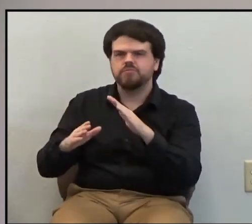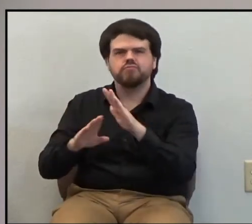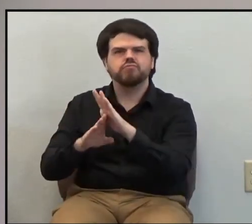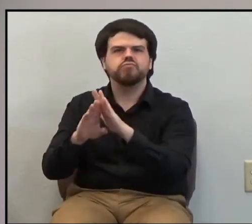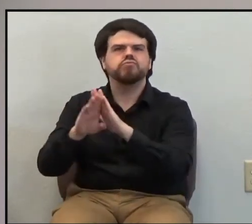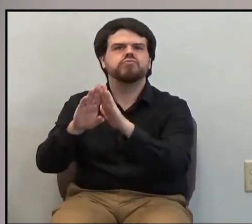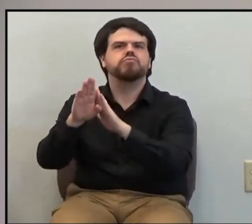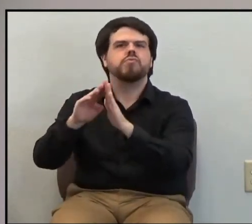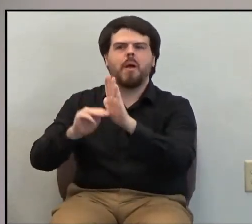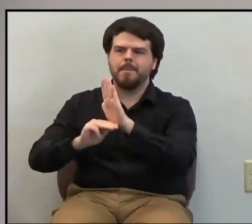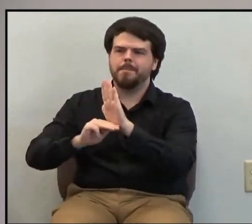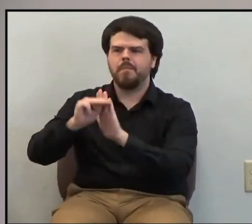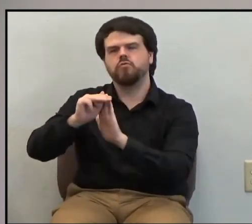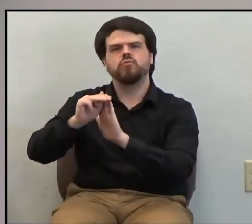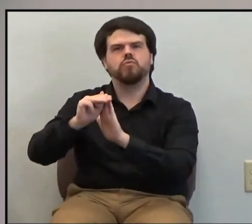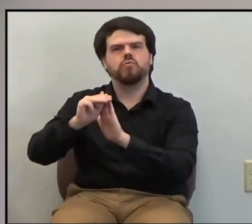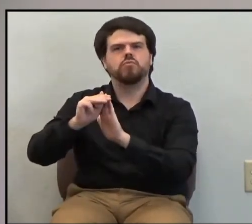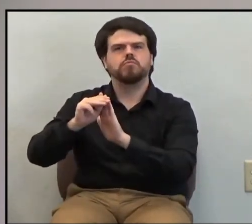congregation.